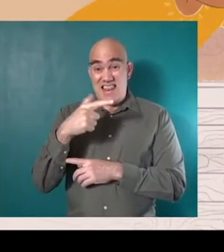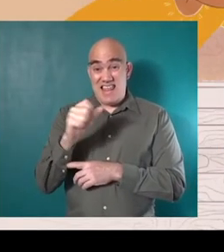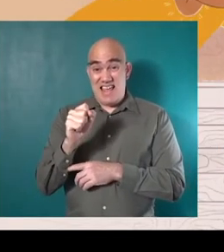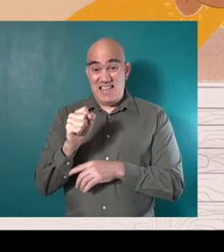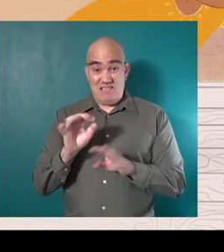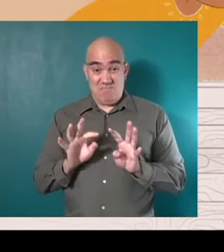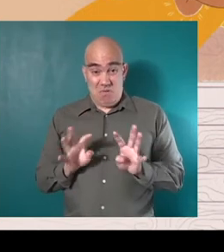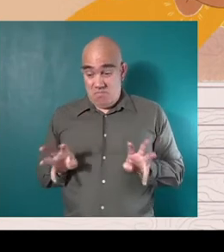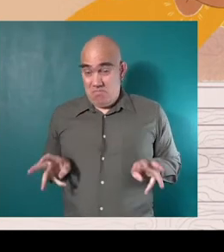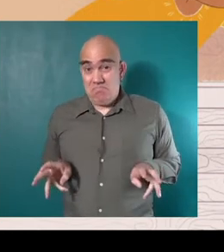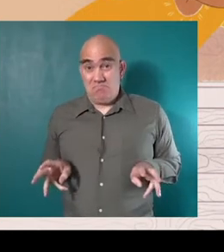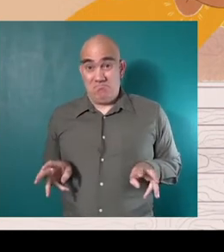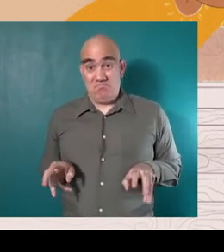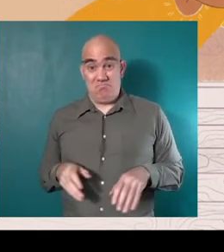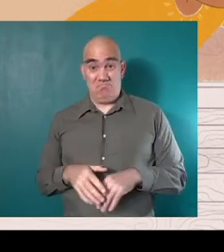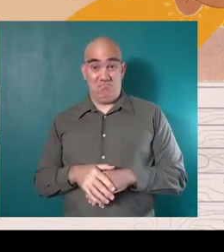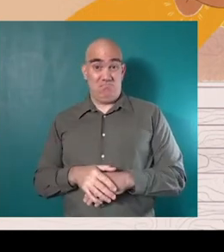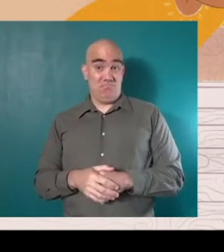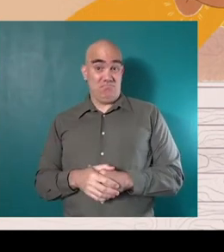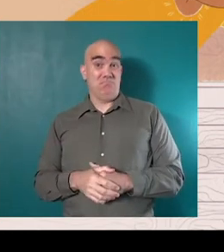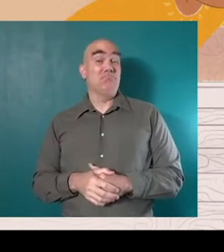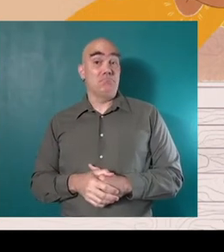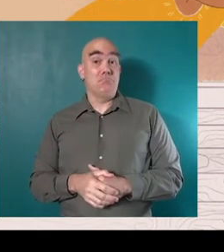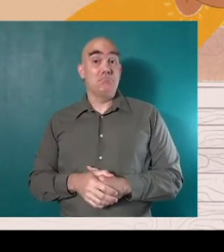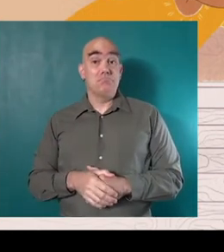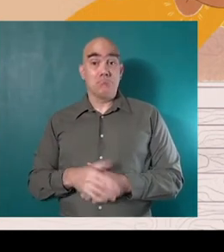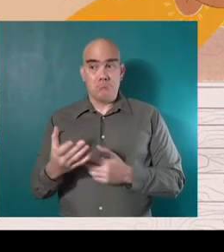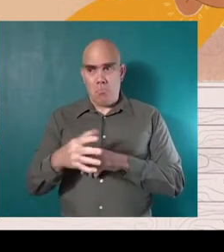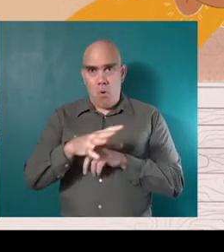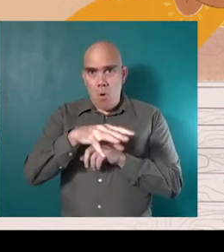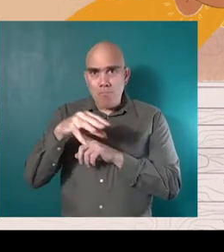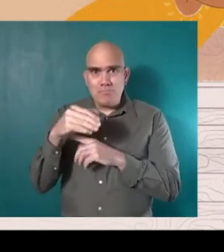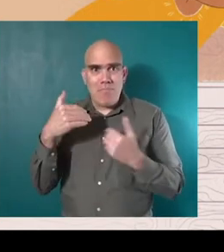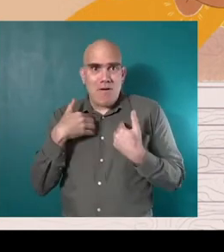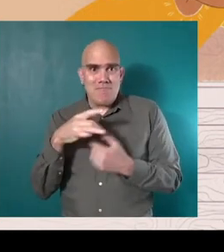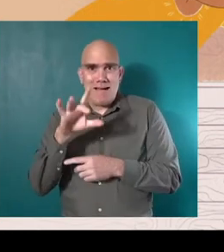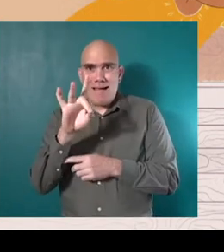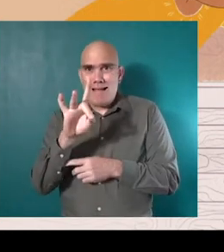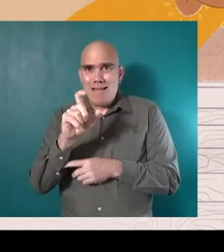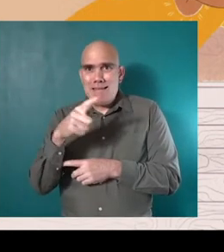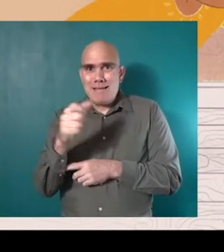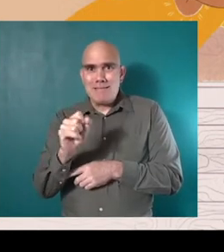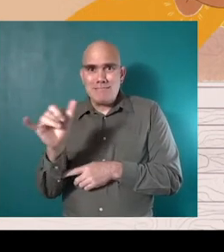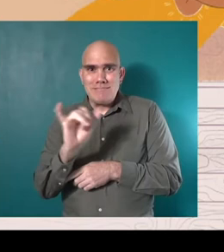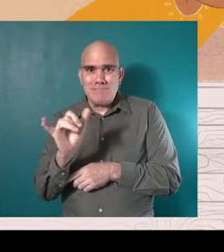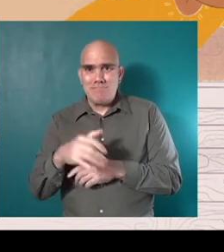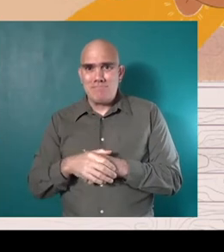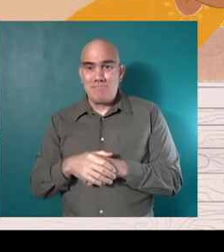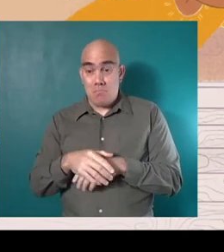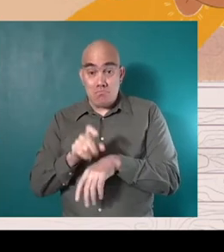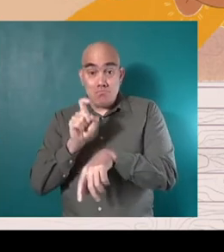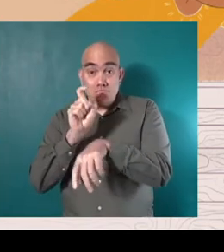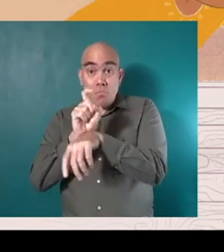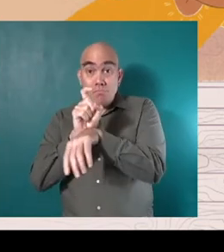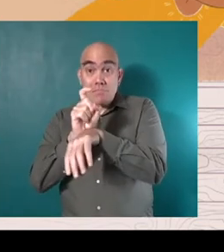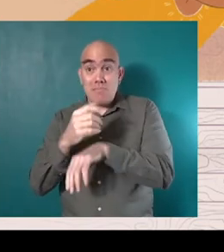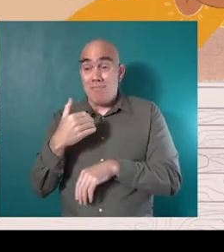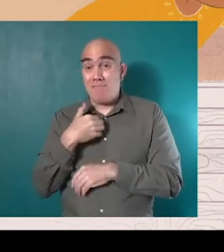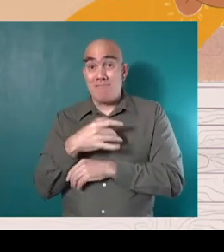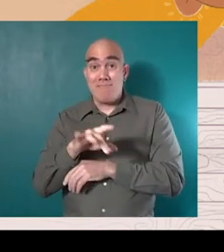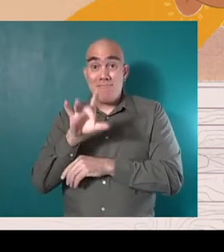You have eight legs. An octopus has eight legs. A scorpion has eight legs.